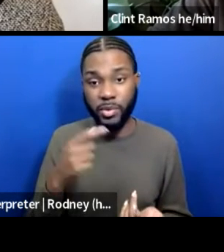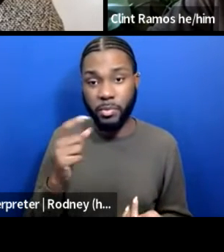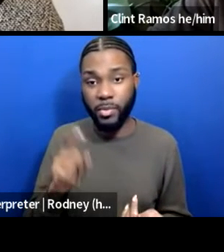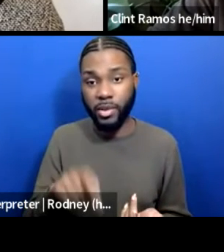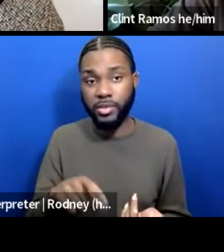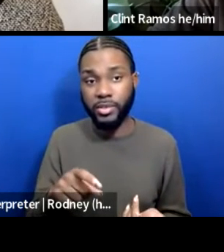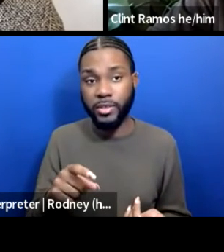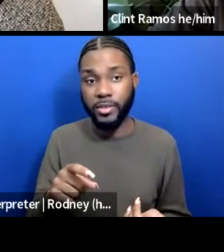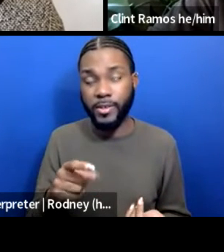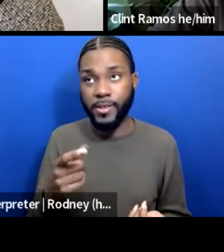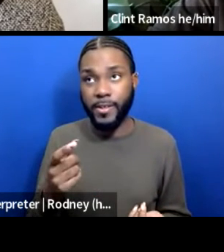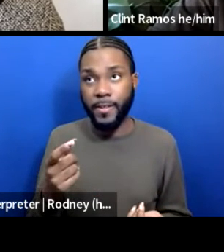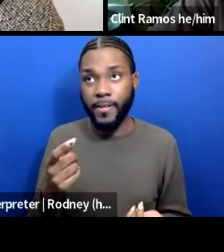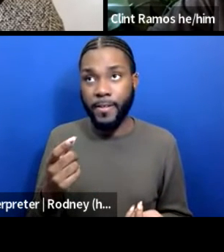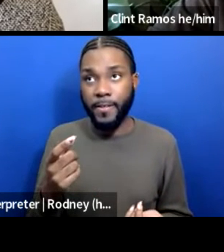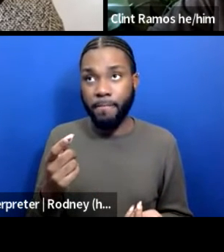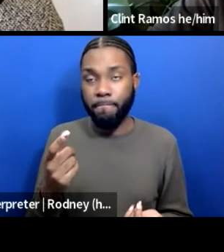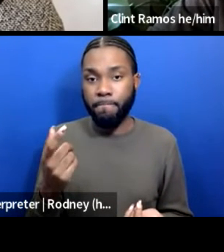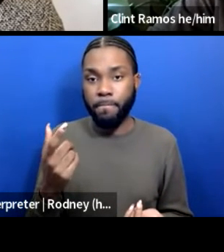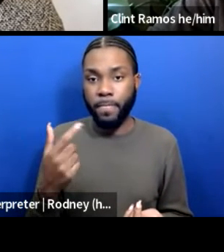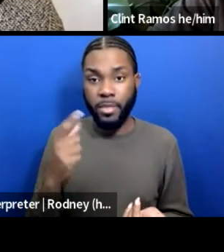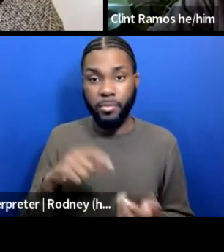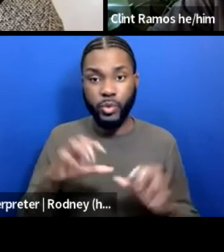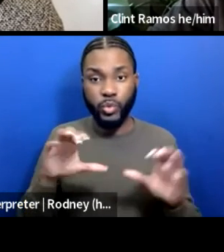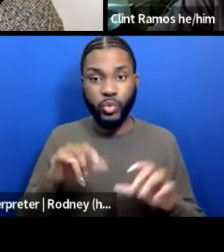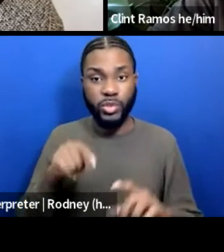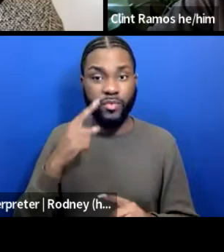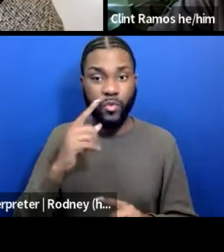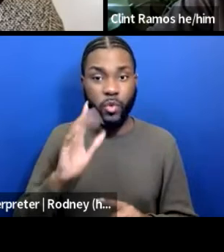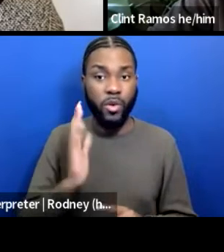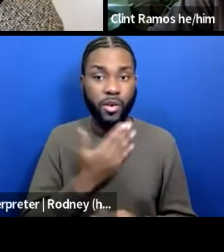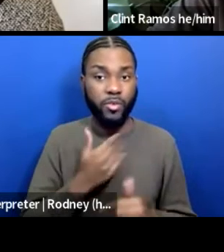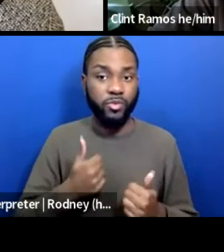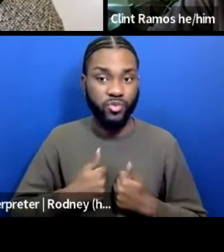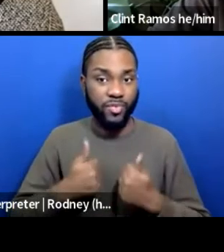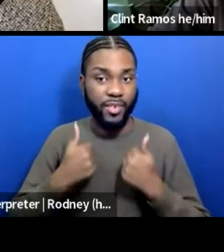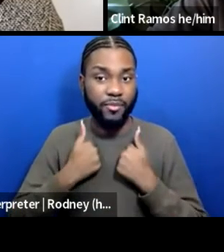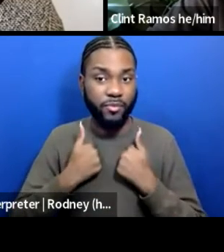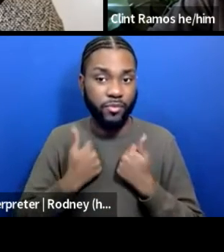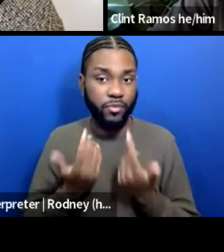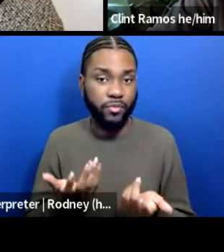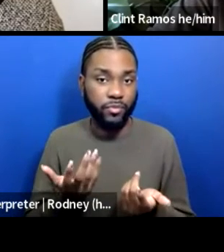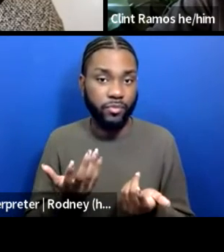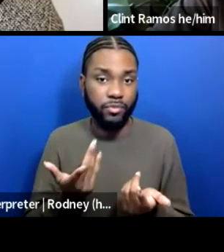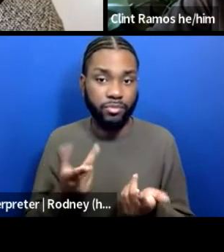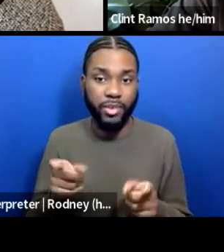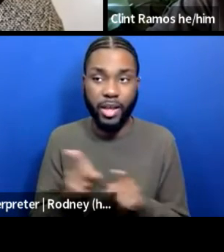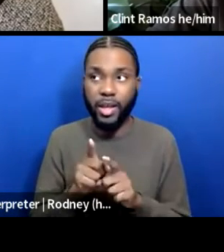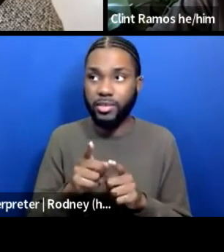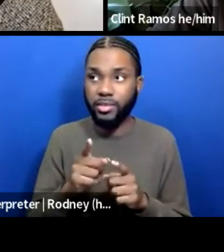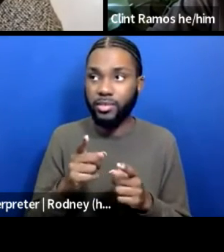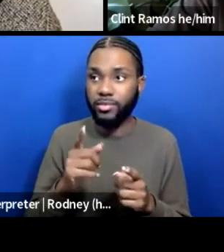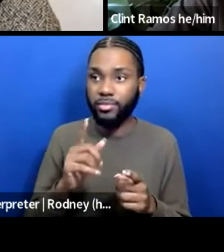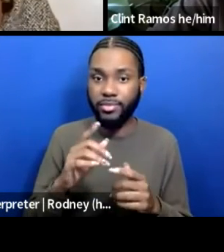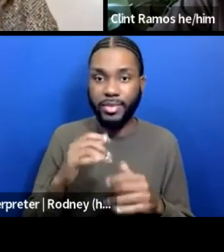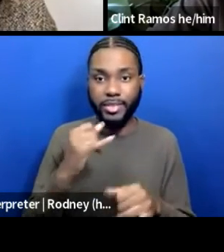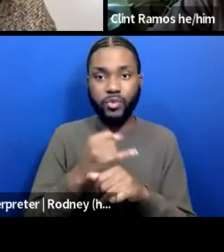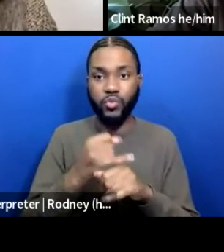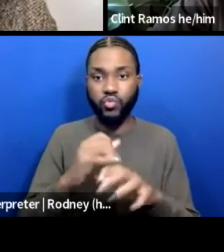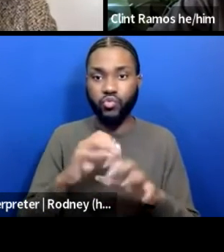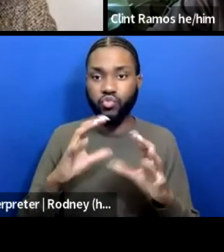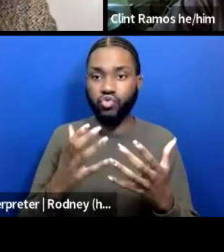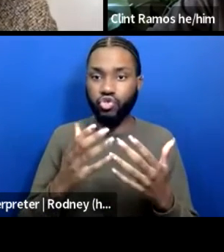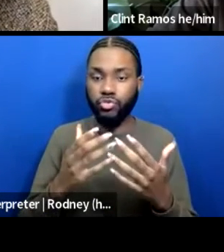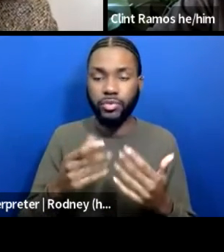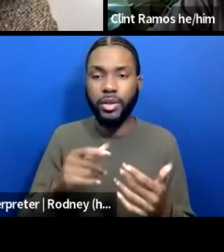we must do this for our survival as an, as an institution. This isn't just about like